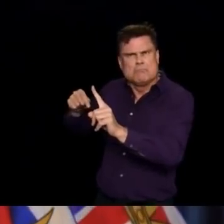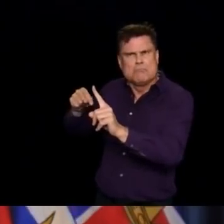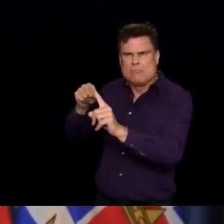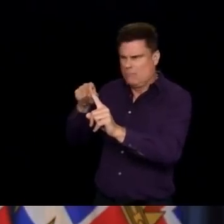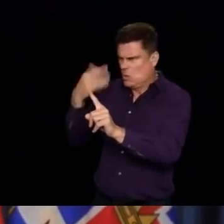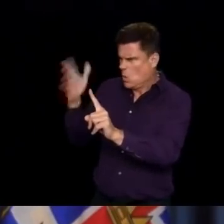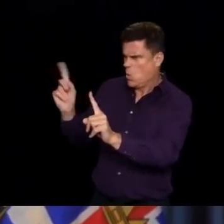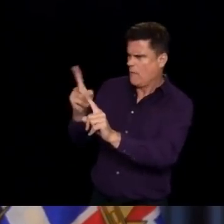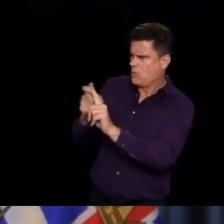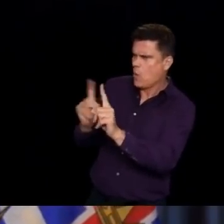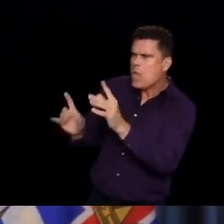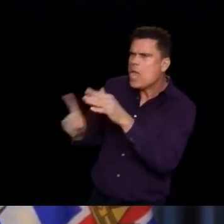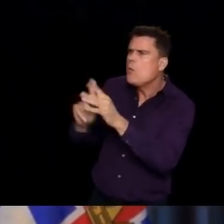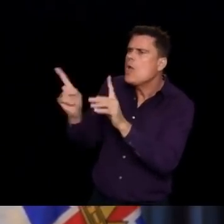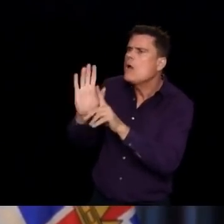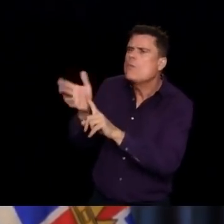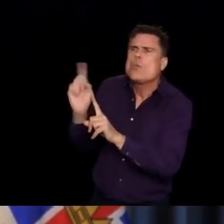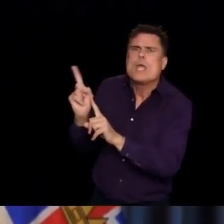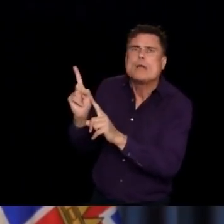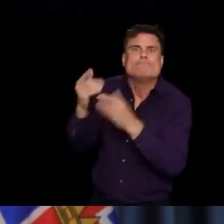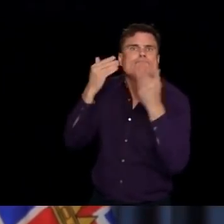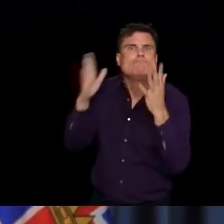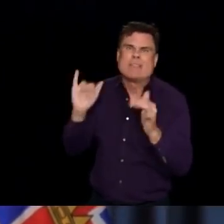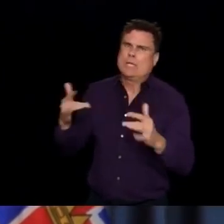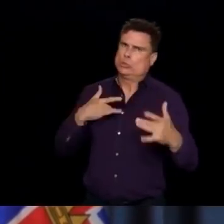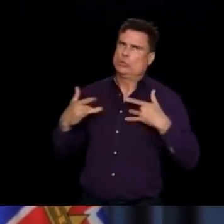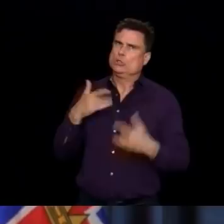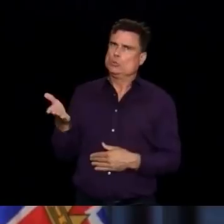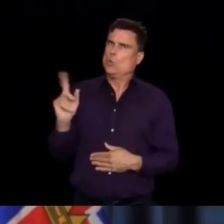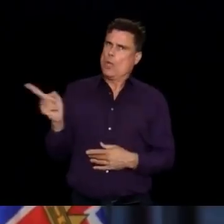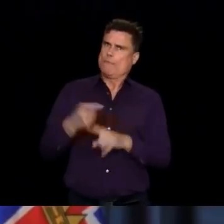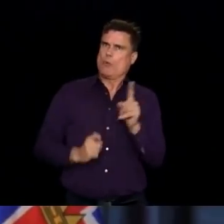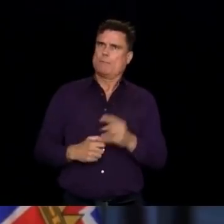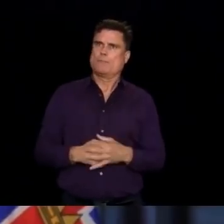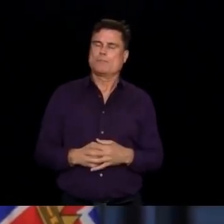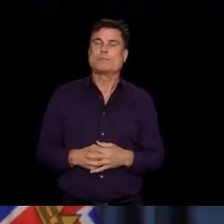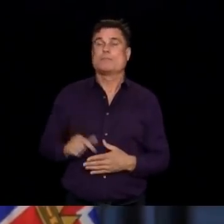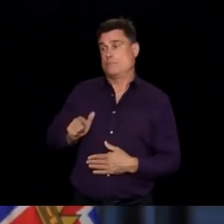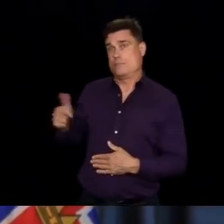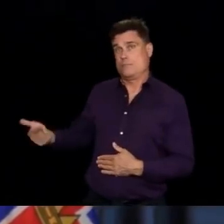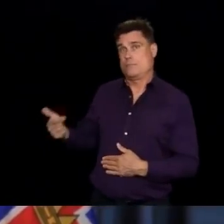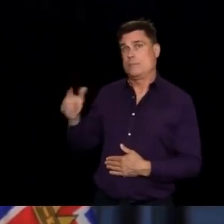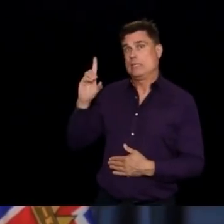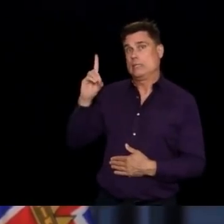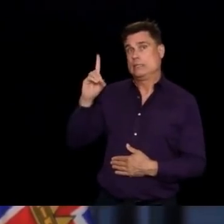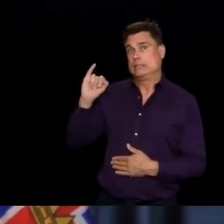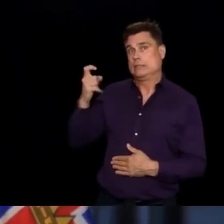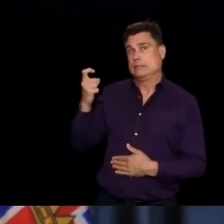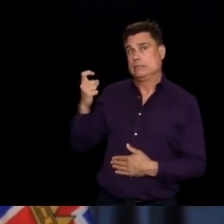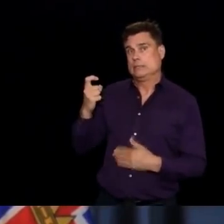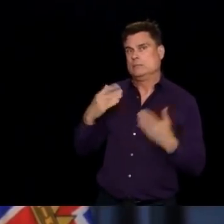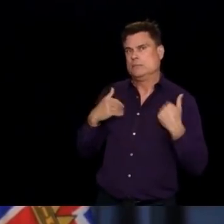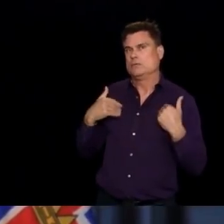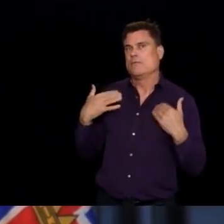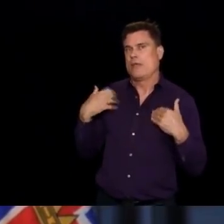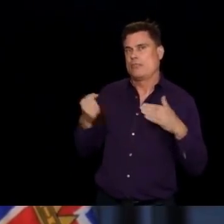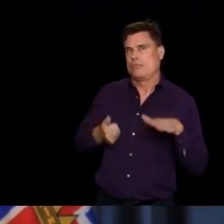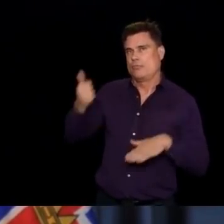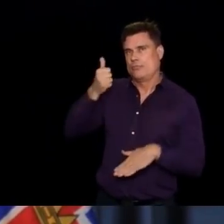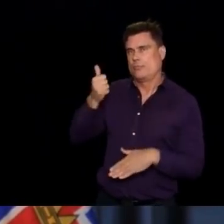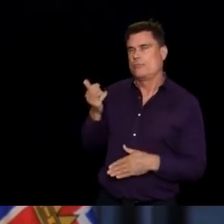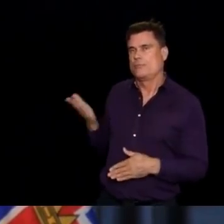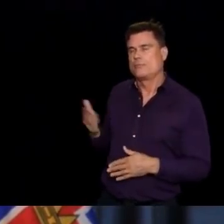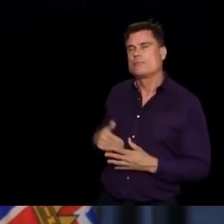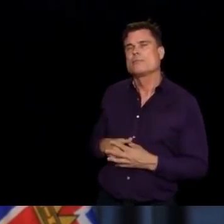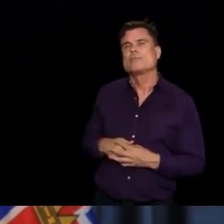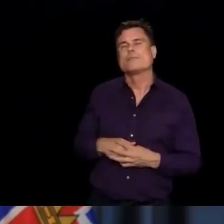I agree. I don't think it's any time soon. It's important to remember, it's not just the issue of people visiting Canada, it's Canadians visiting the United States that